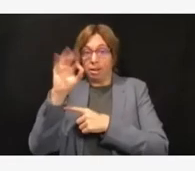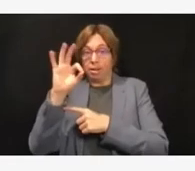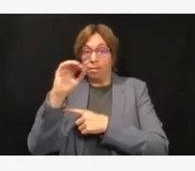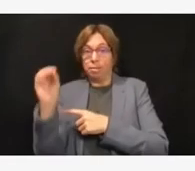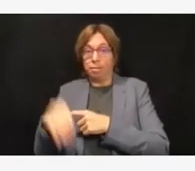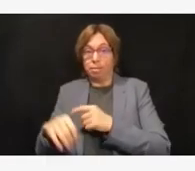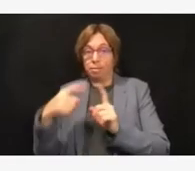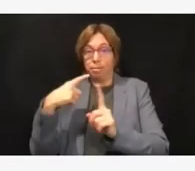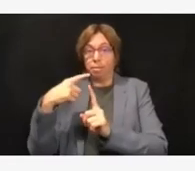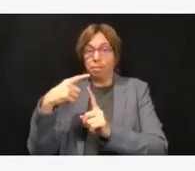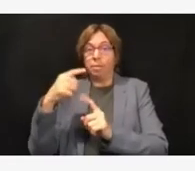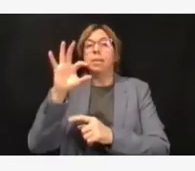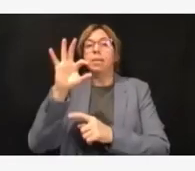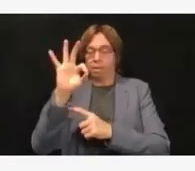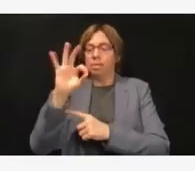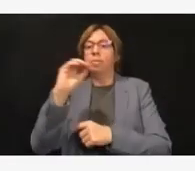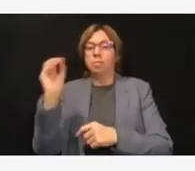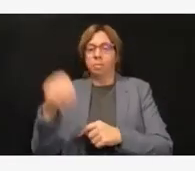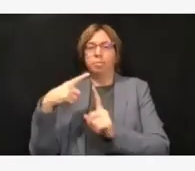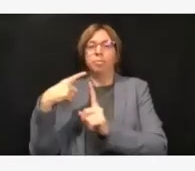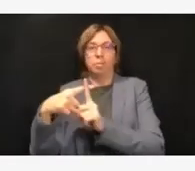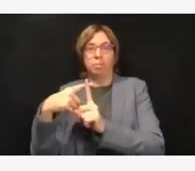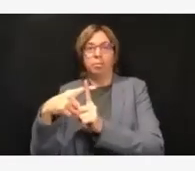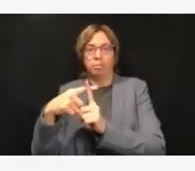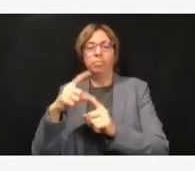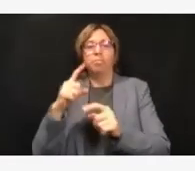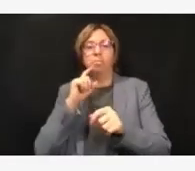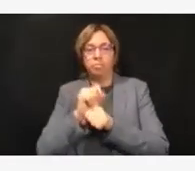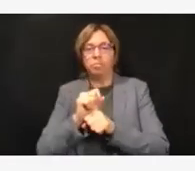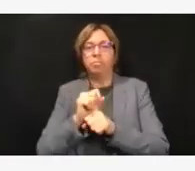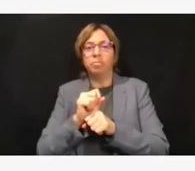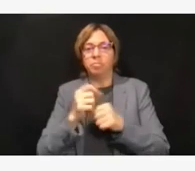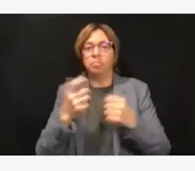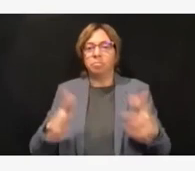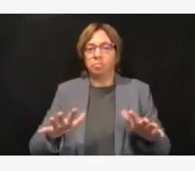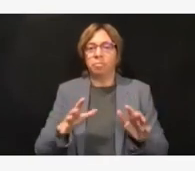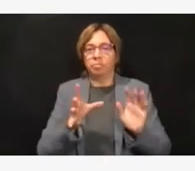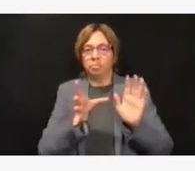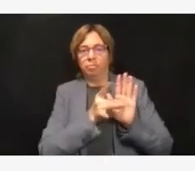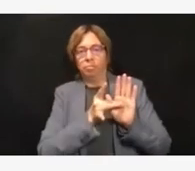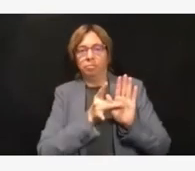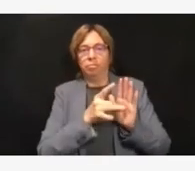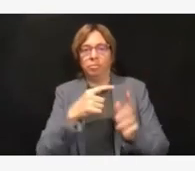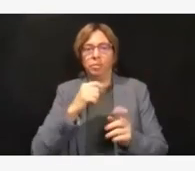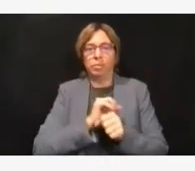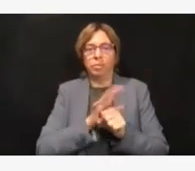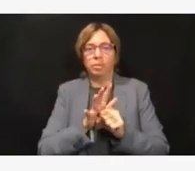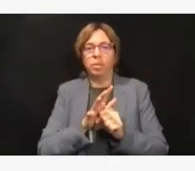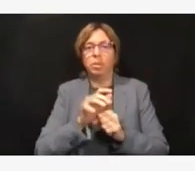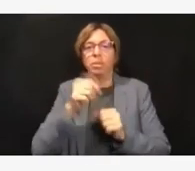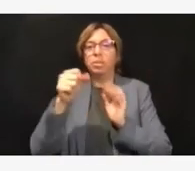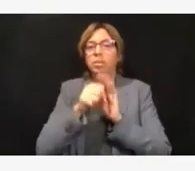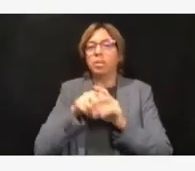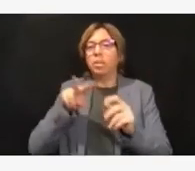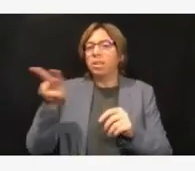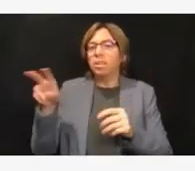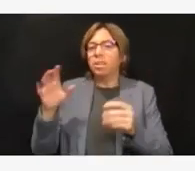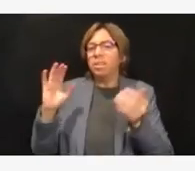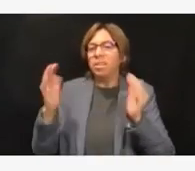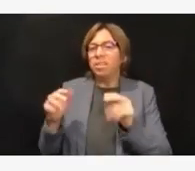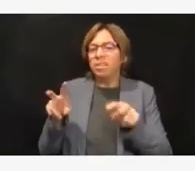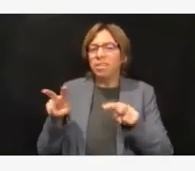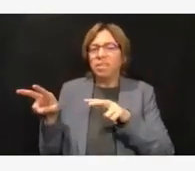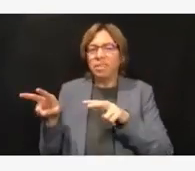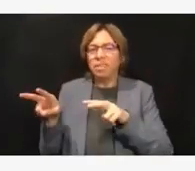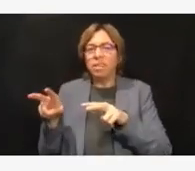the many measures that we look at to decide when we can start relaxing some of our precautions around masking, visitation, and those types of things.